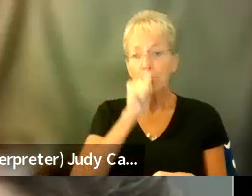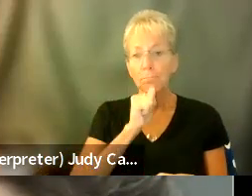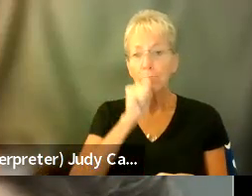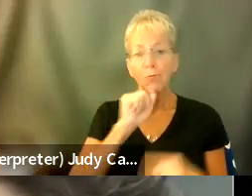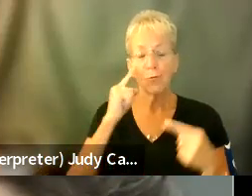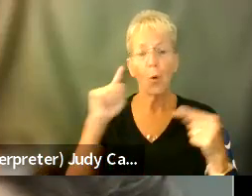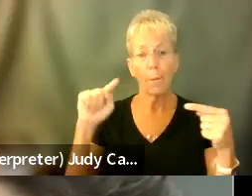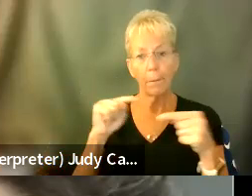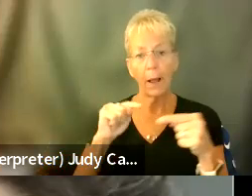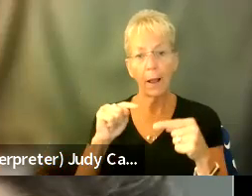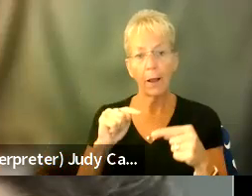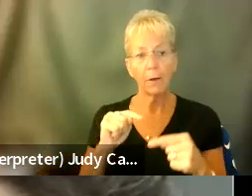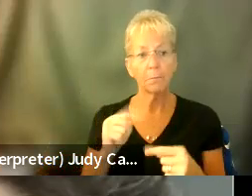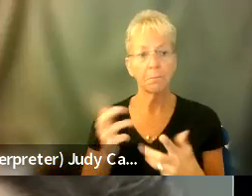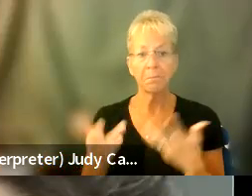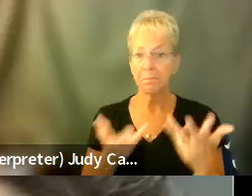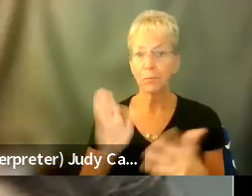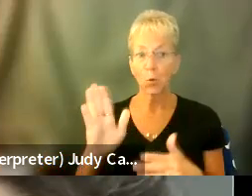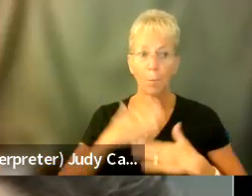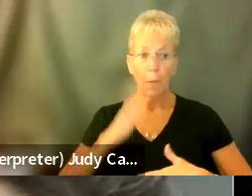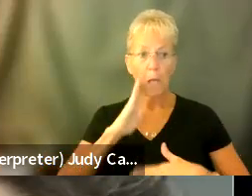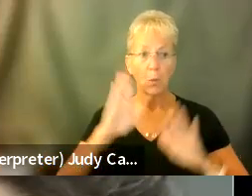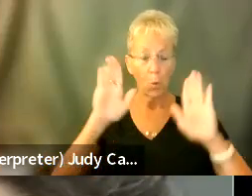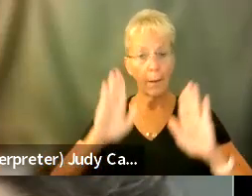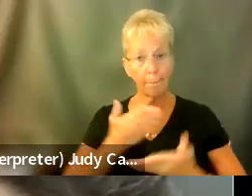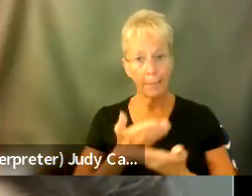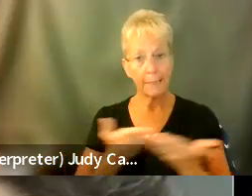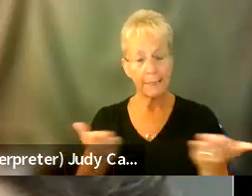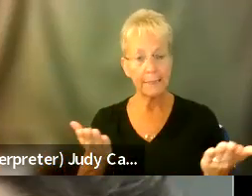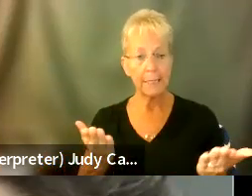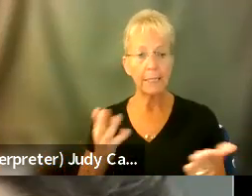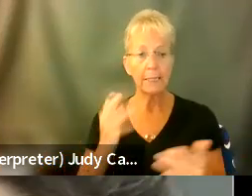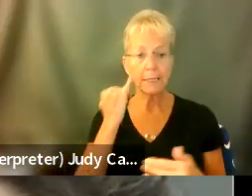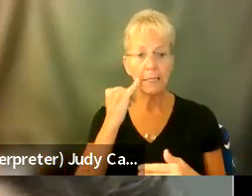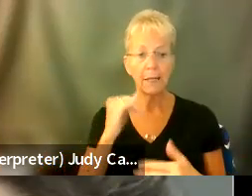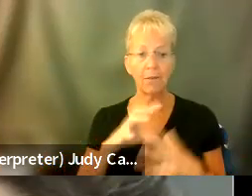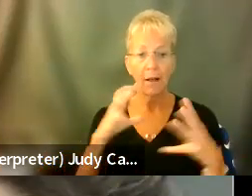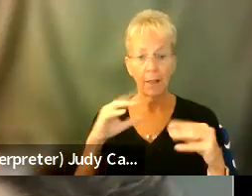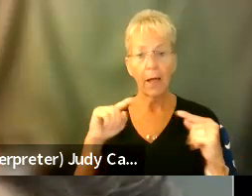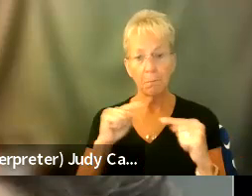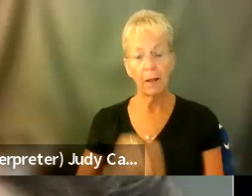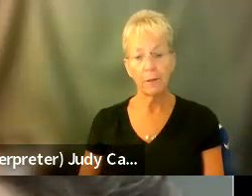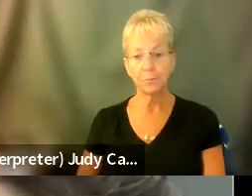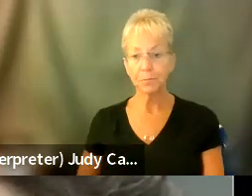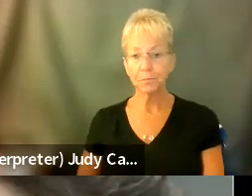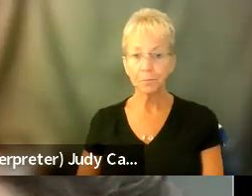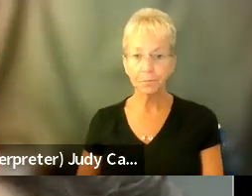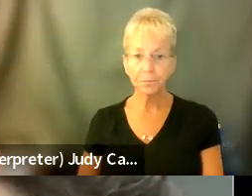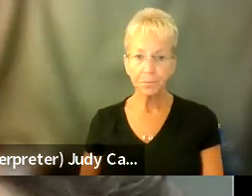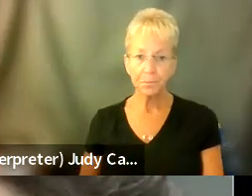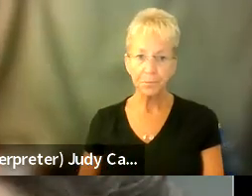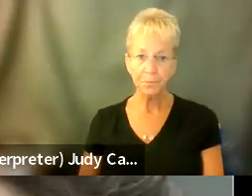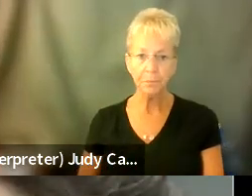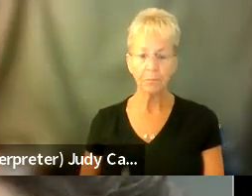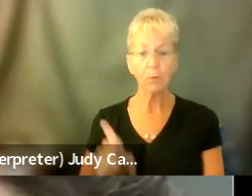it's also, your body will do amazing things when it's in that extreme amount of pain. Um, you can